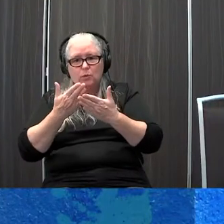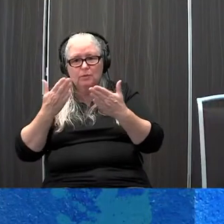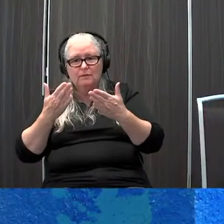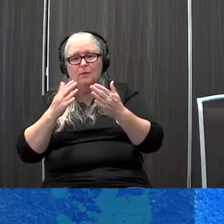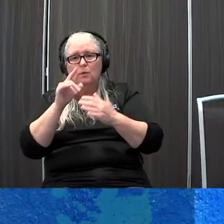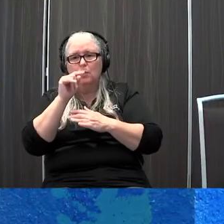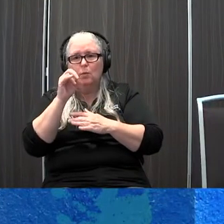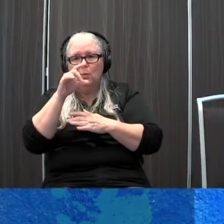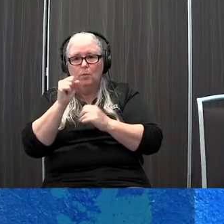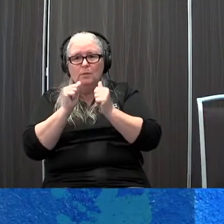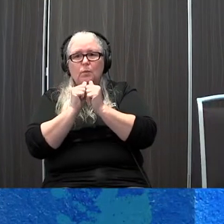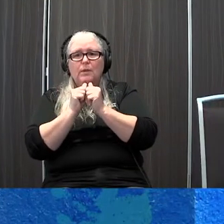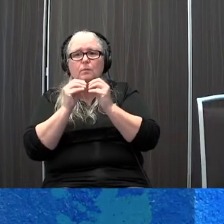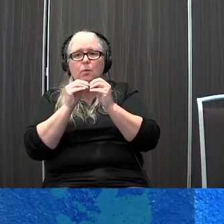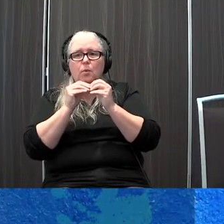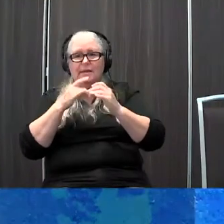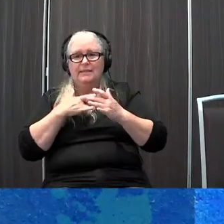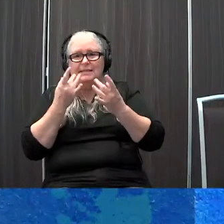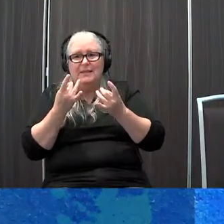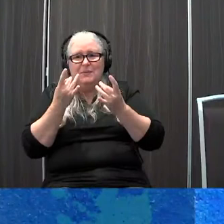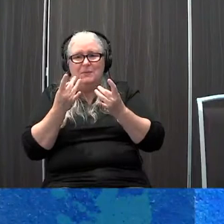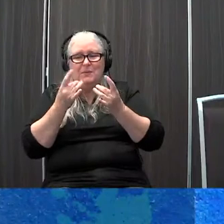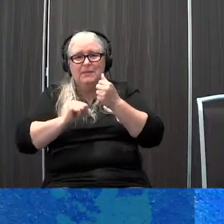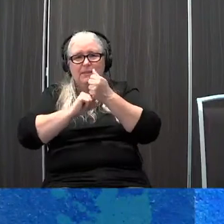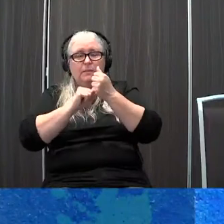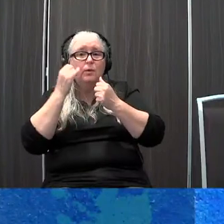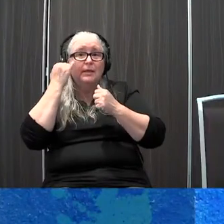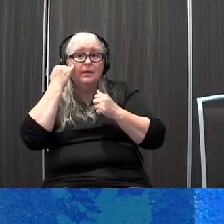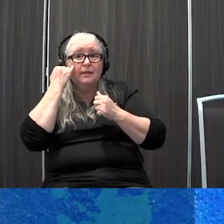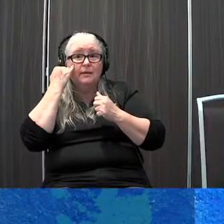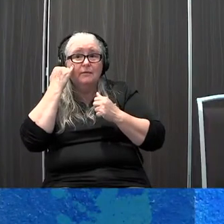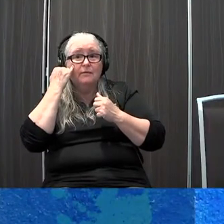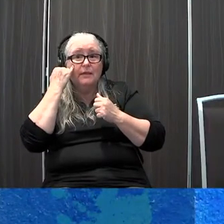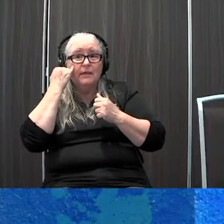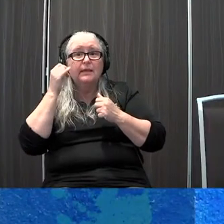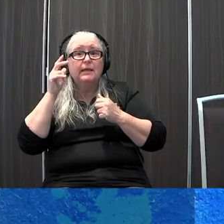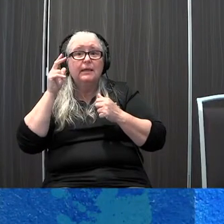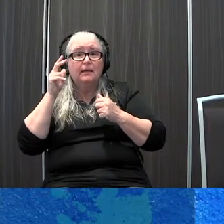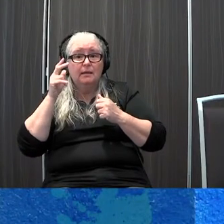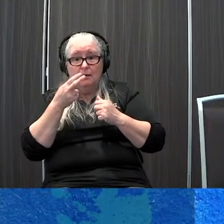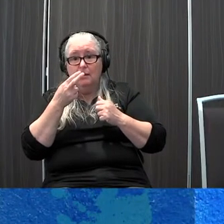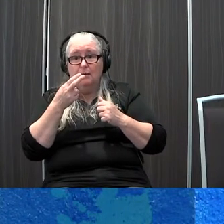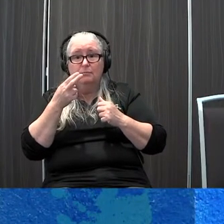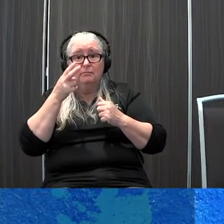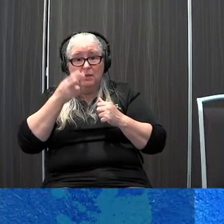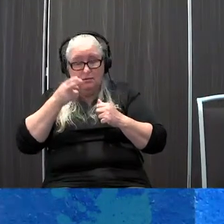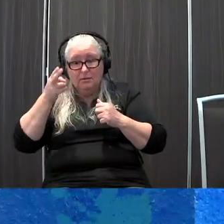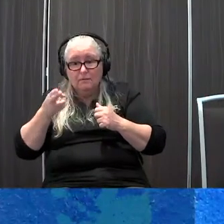with some more sensory support so when you're considering hearing maybe a hearing impairment or